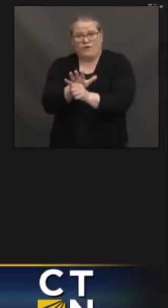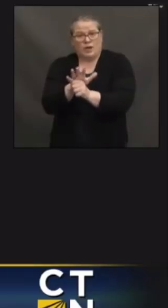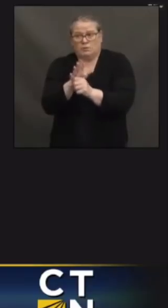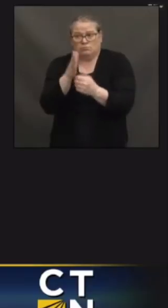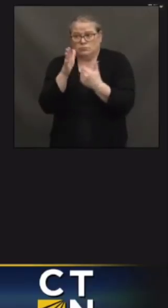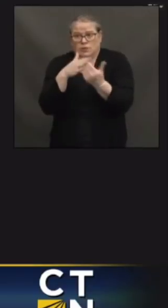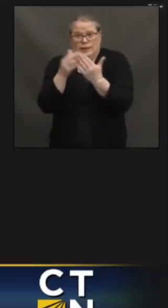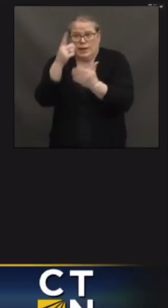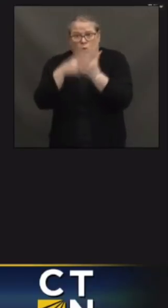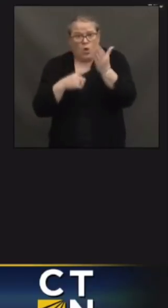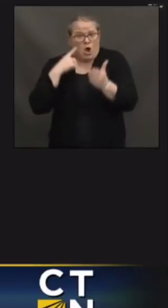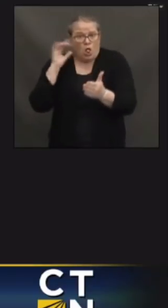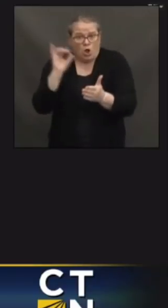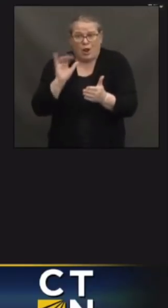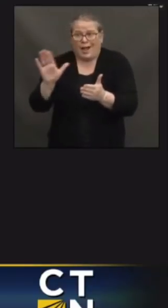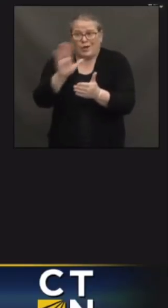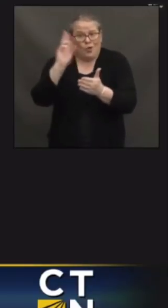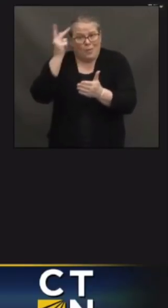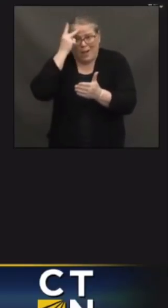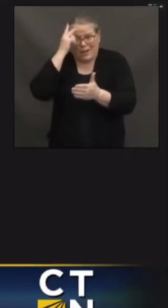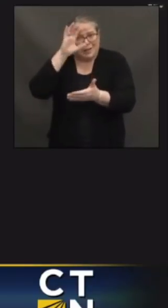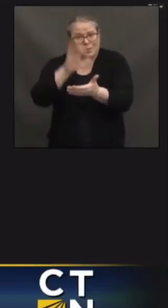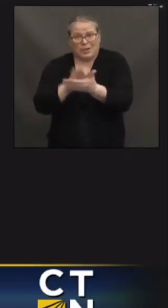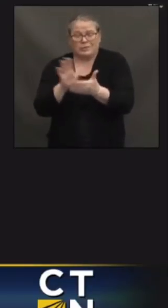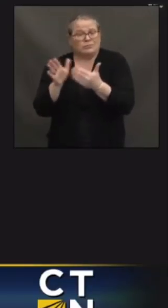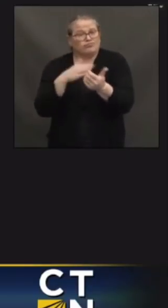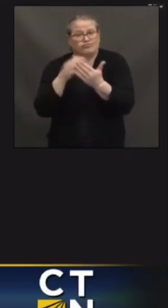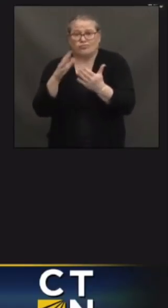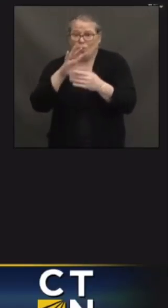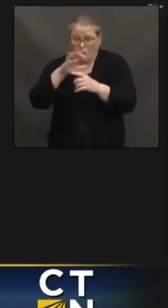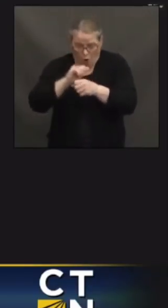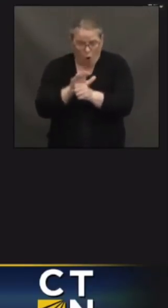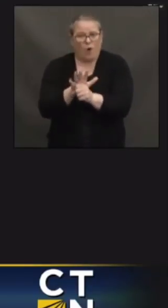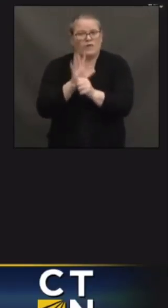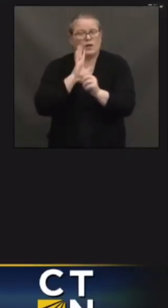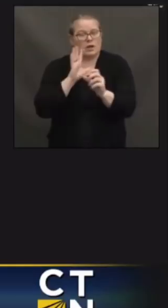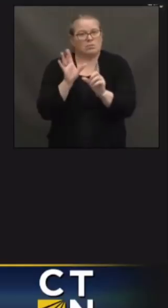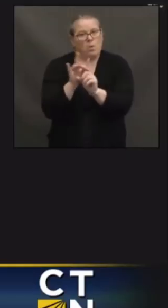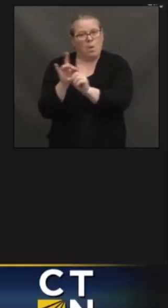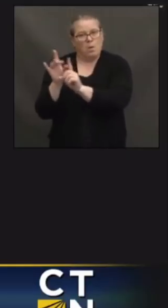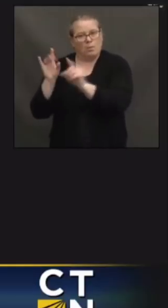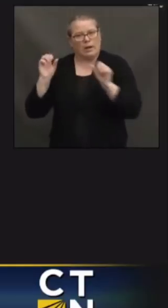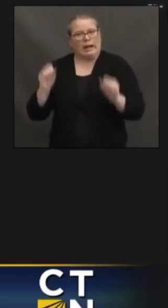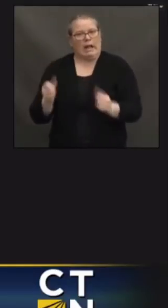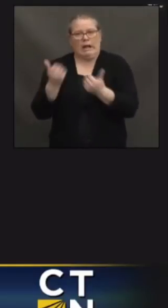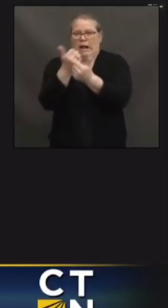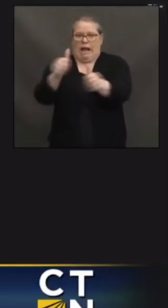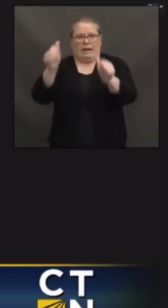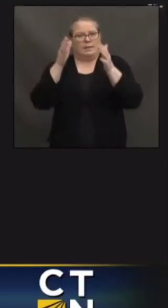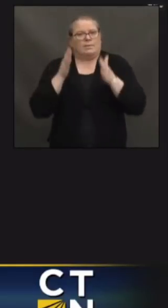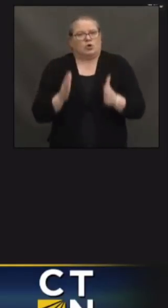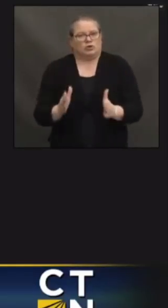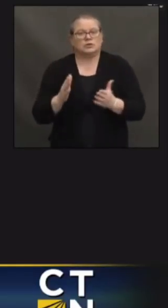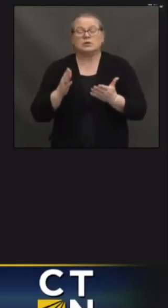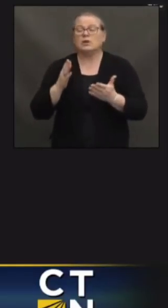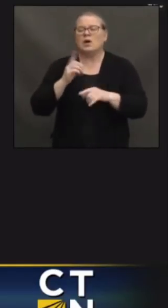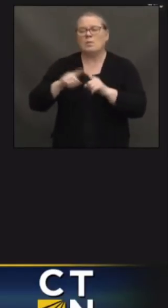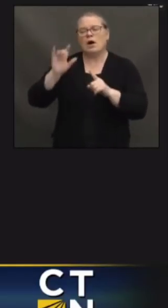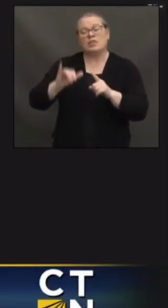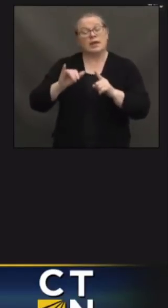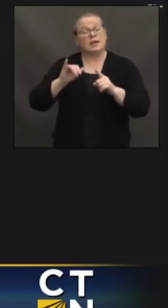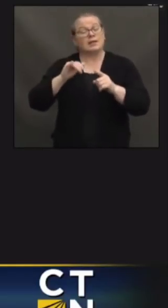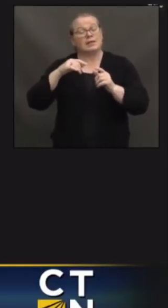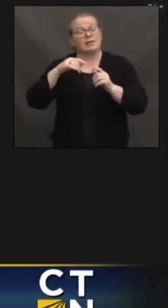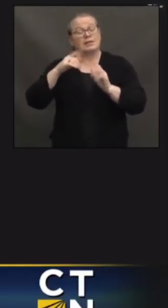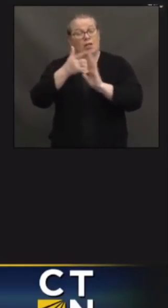your politics are. You, I think, did a good job of summarizing what's in this bill. But, you know, let me just talk